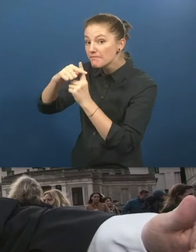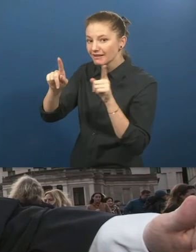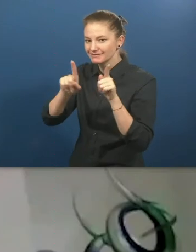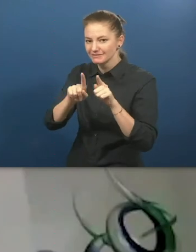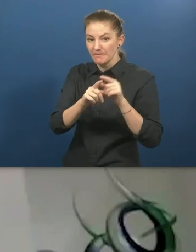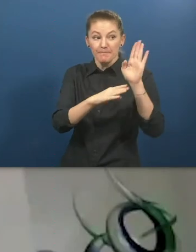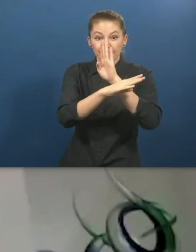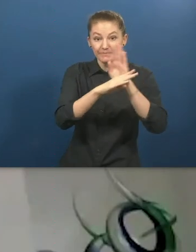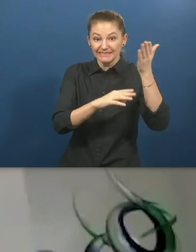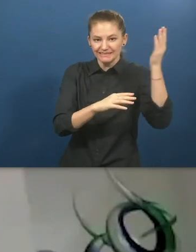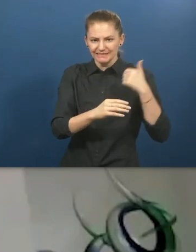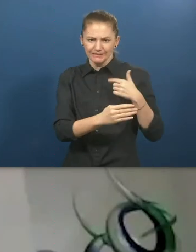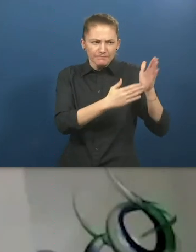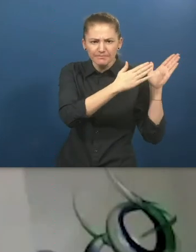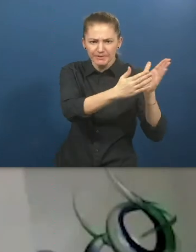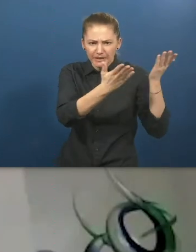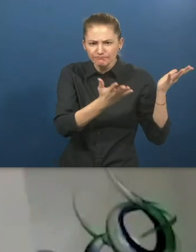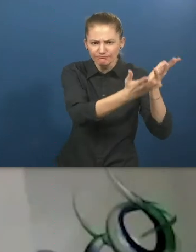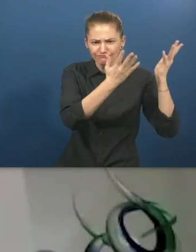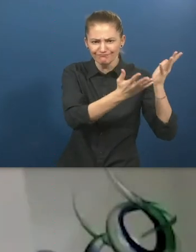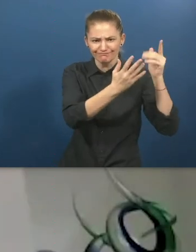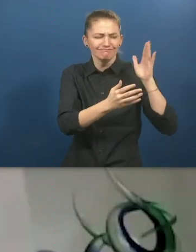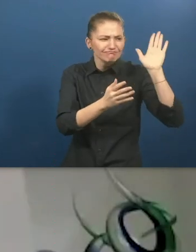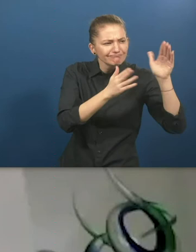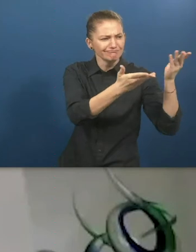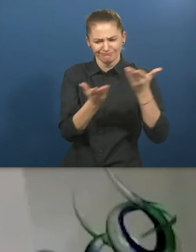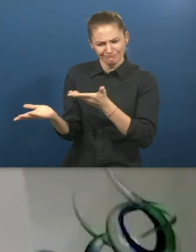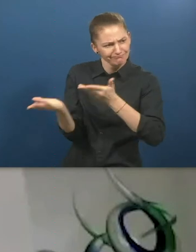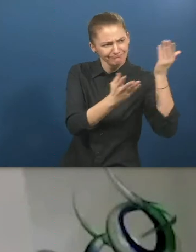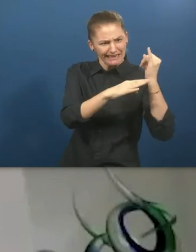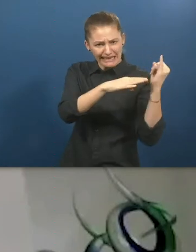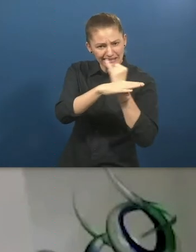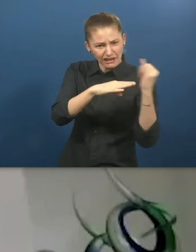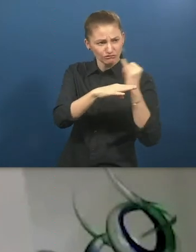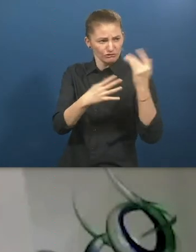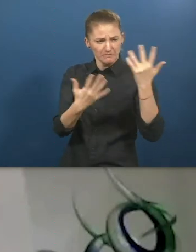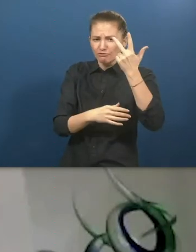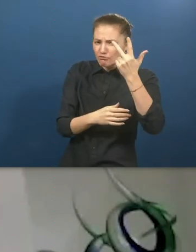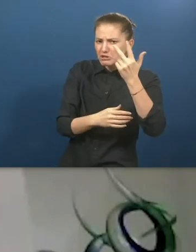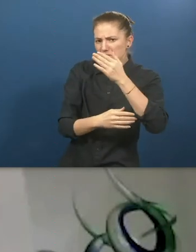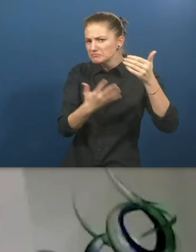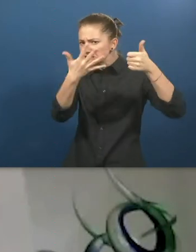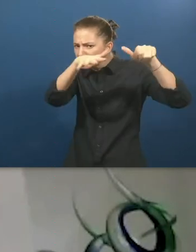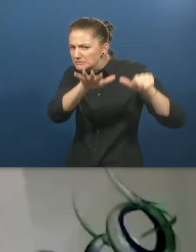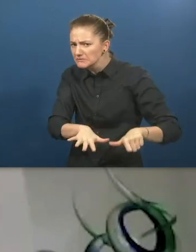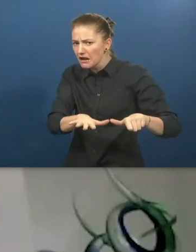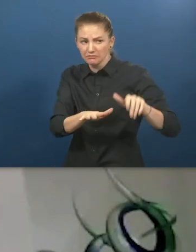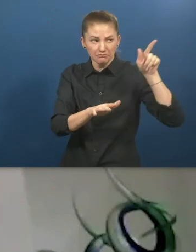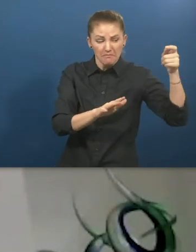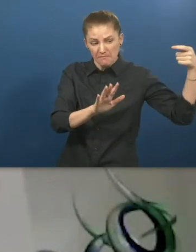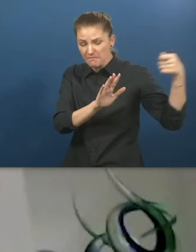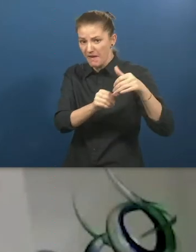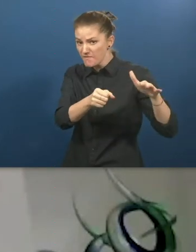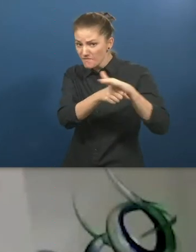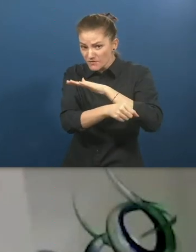facilitating internships which 3-6 months are fully paid, they have a